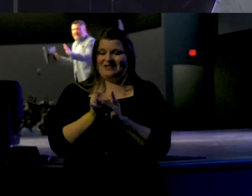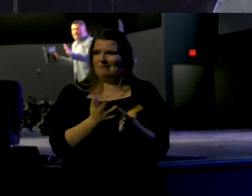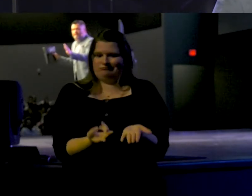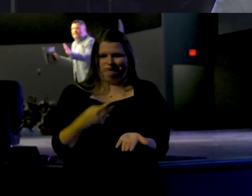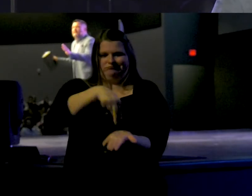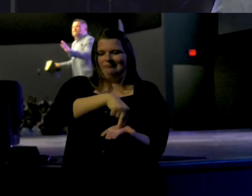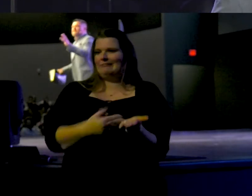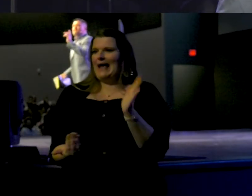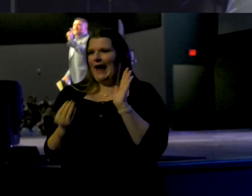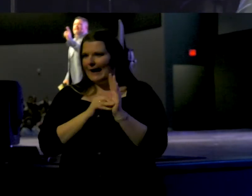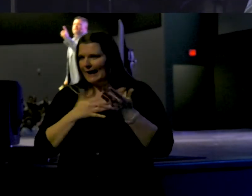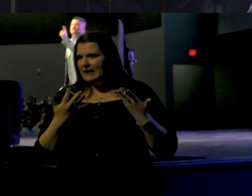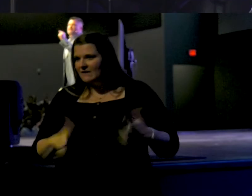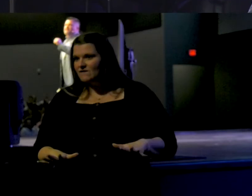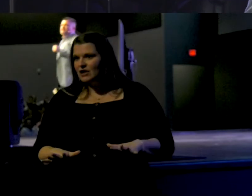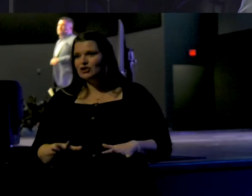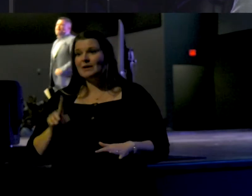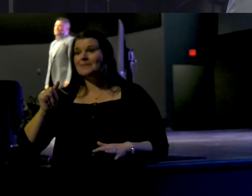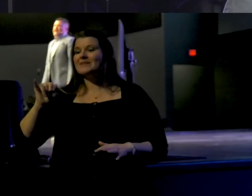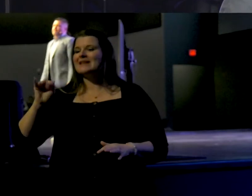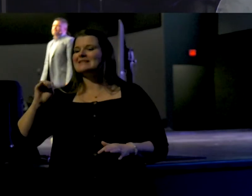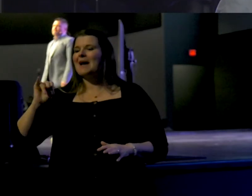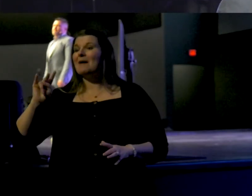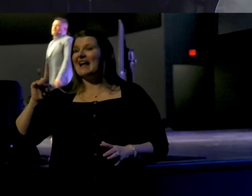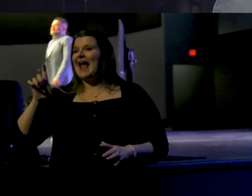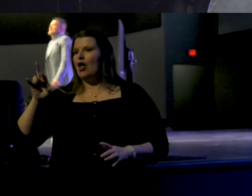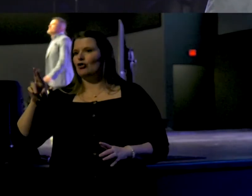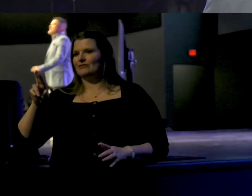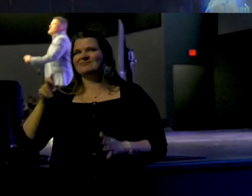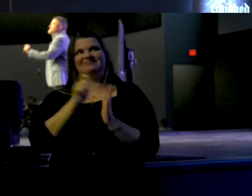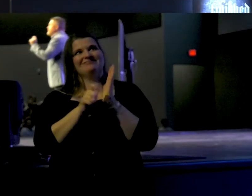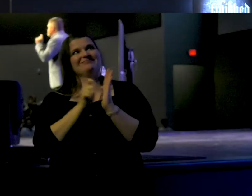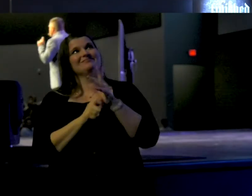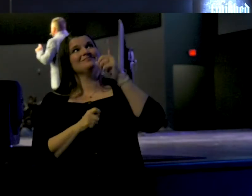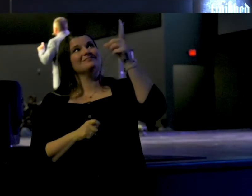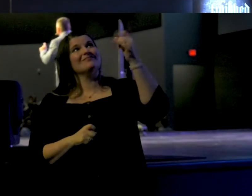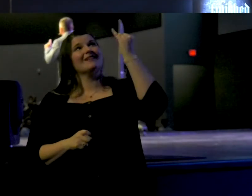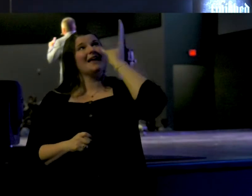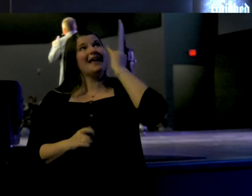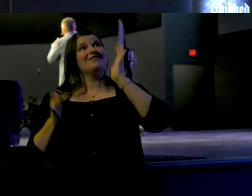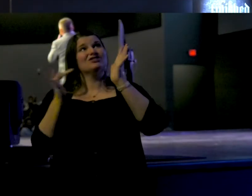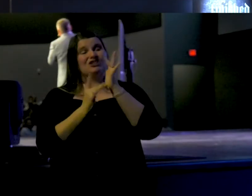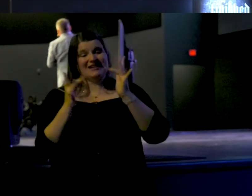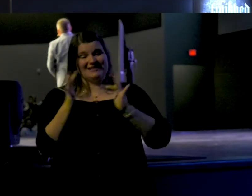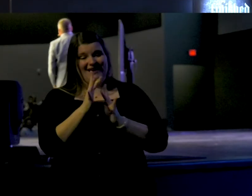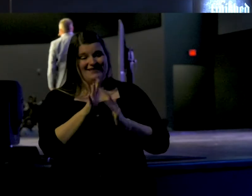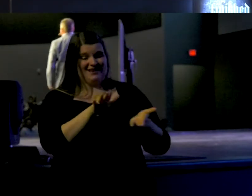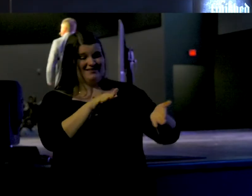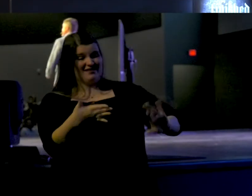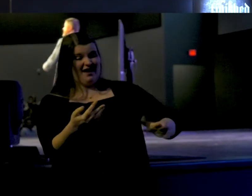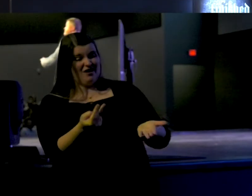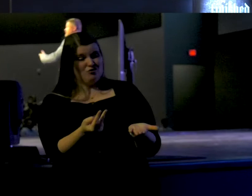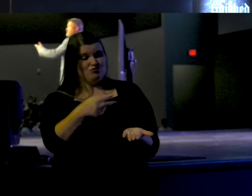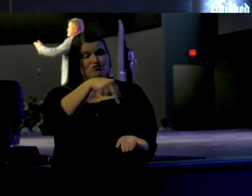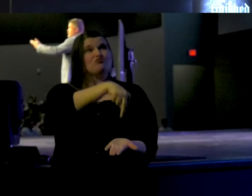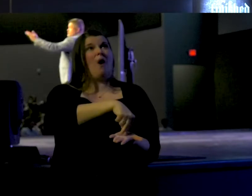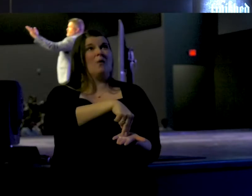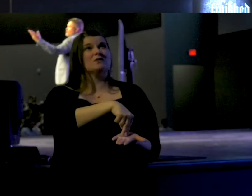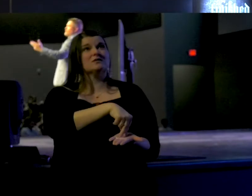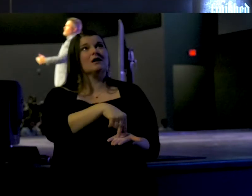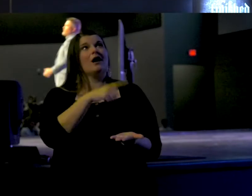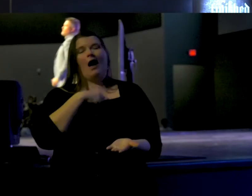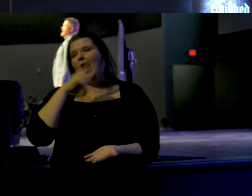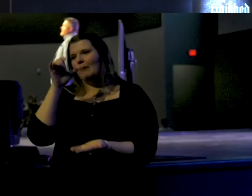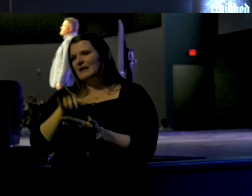rose again. Tim Keller says this about that. He says if Jesus rose from the dead, and I believe